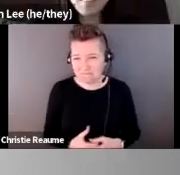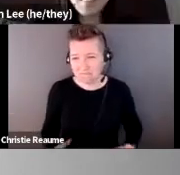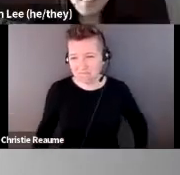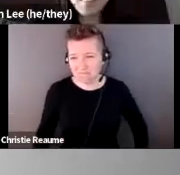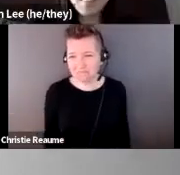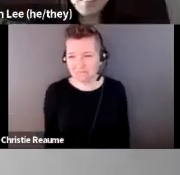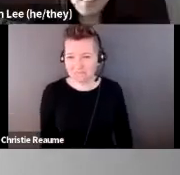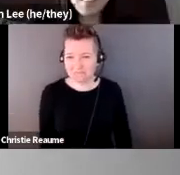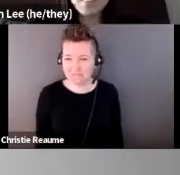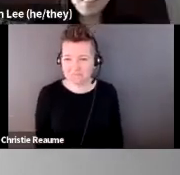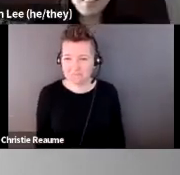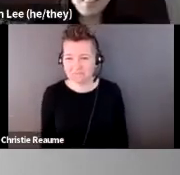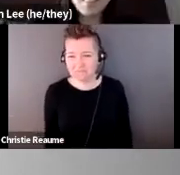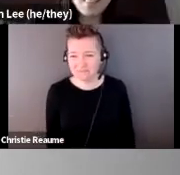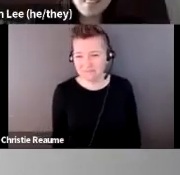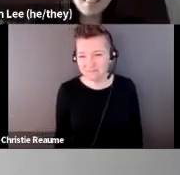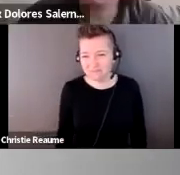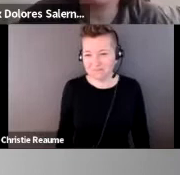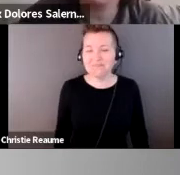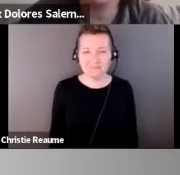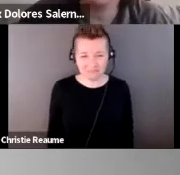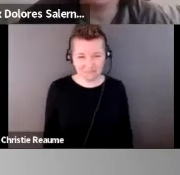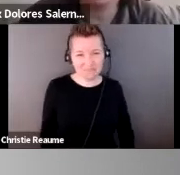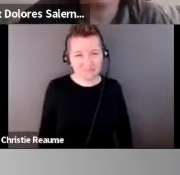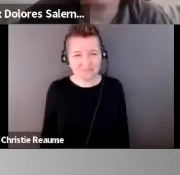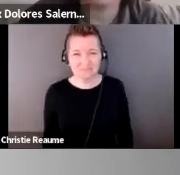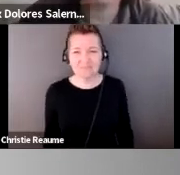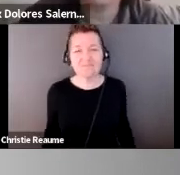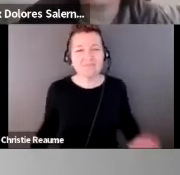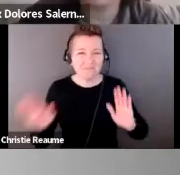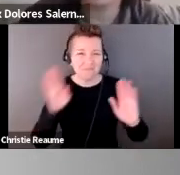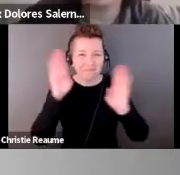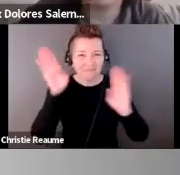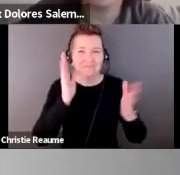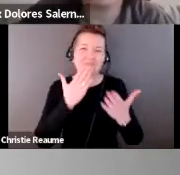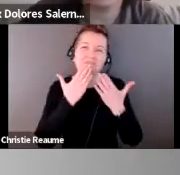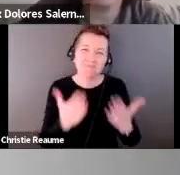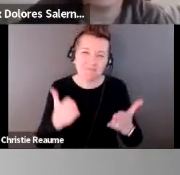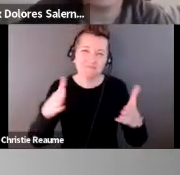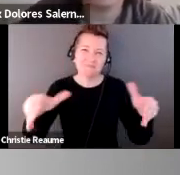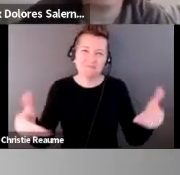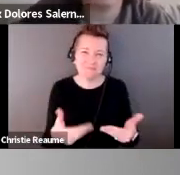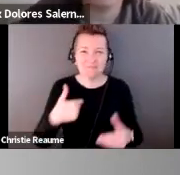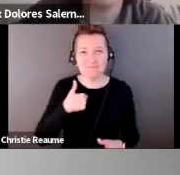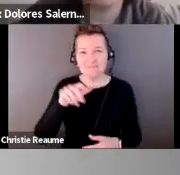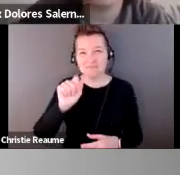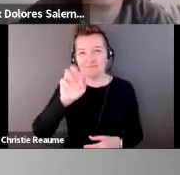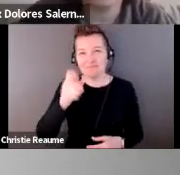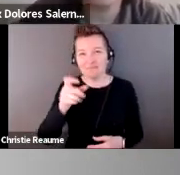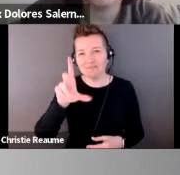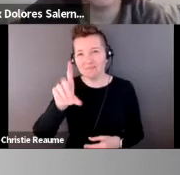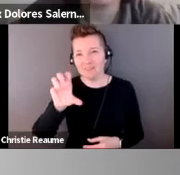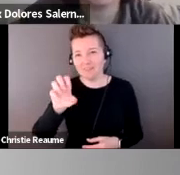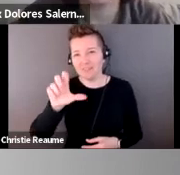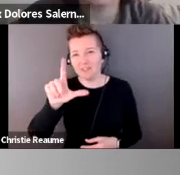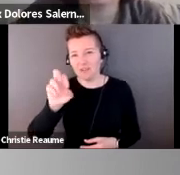Hi, thank you so much for the introduction and for having me here today. I'm Alex Dolores Salerno, and I'm a white Latinx